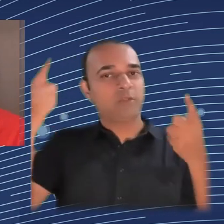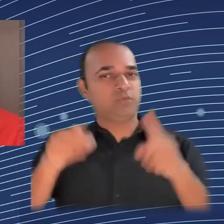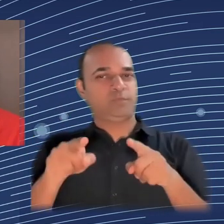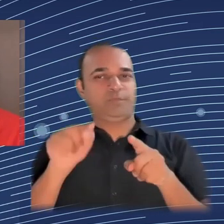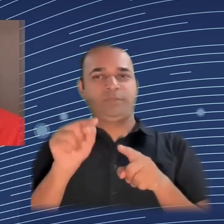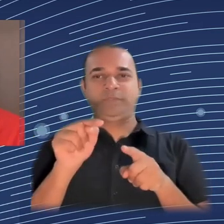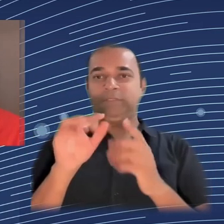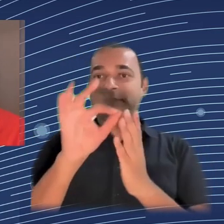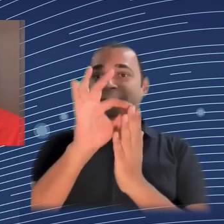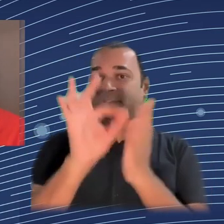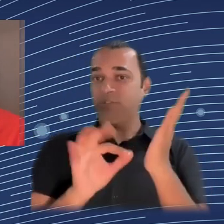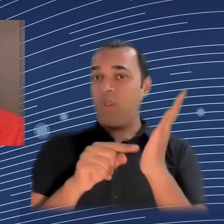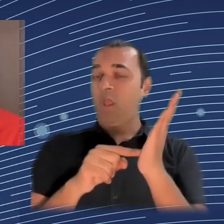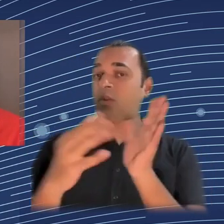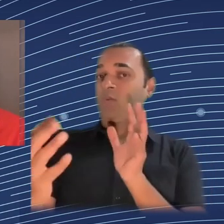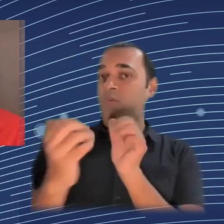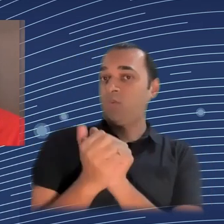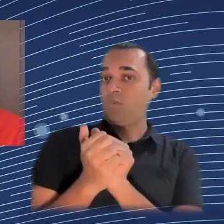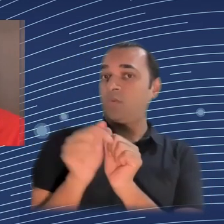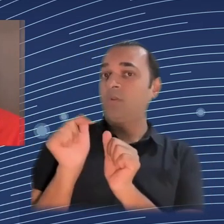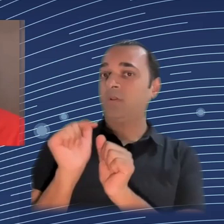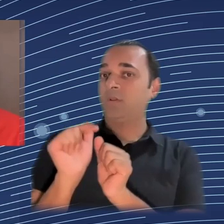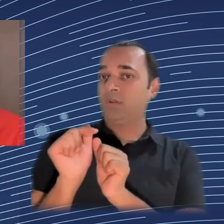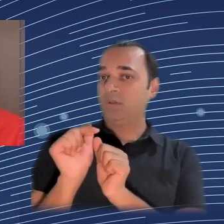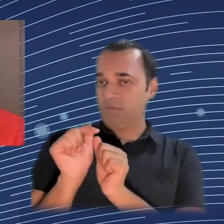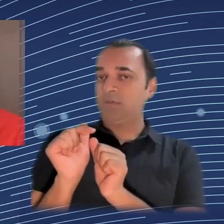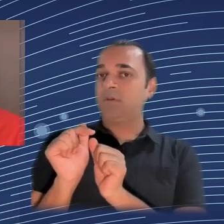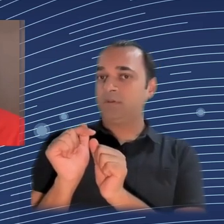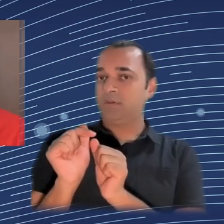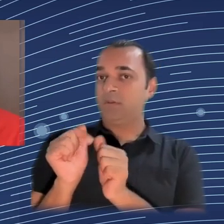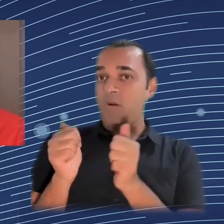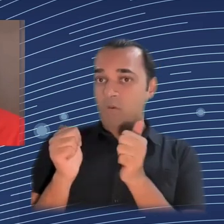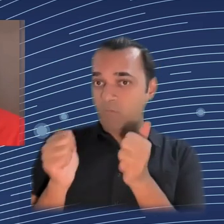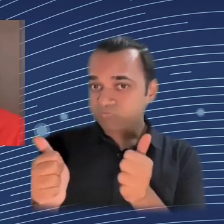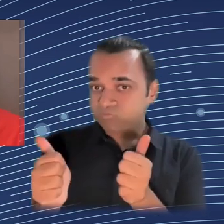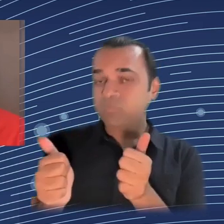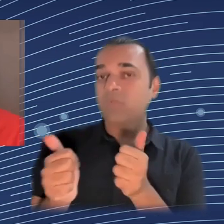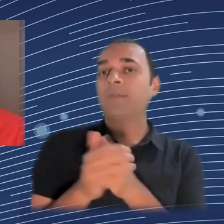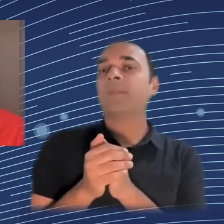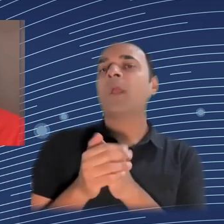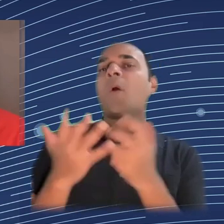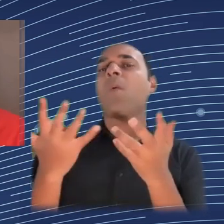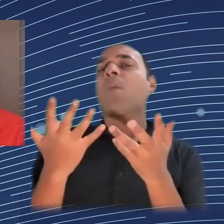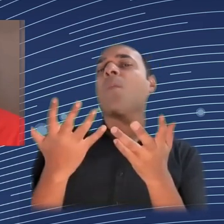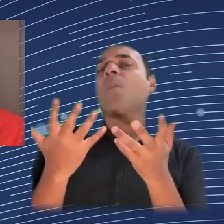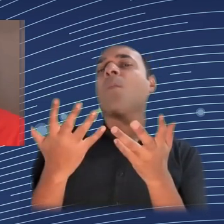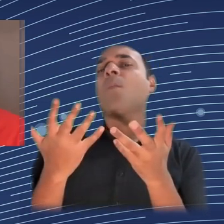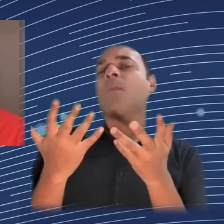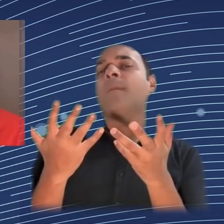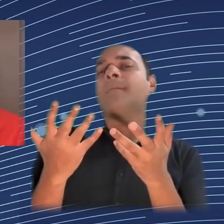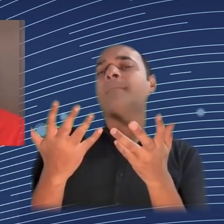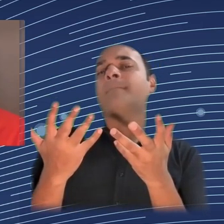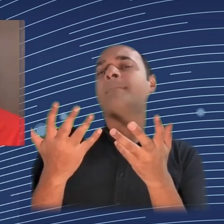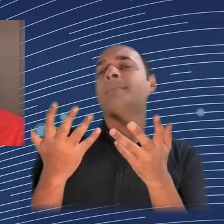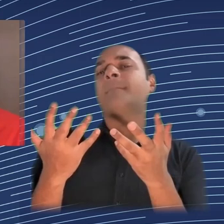policy official of the commission, I was the genie in the bottle. And I could grant each of you one wish, only one wish, and that would